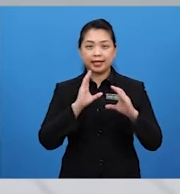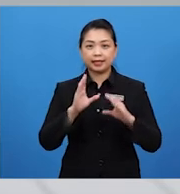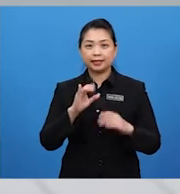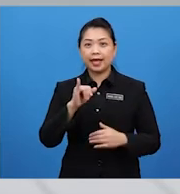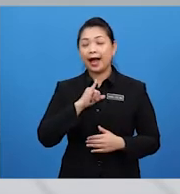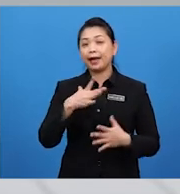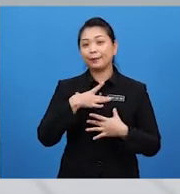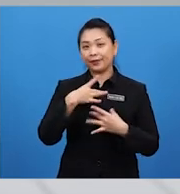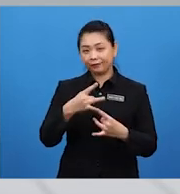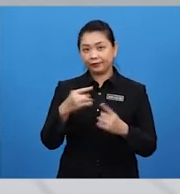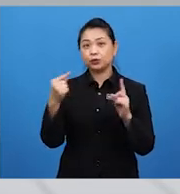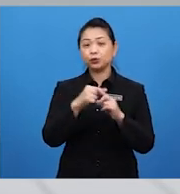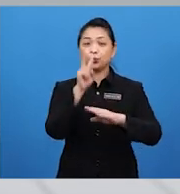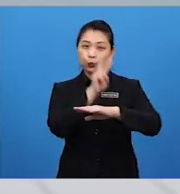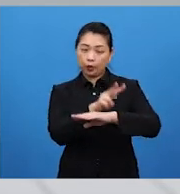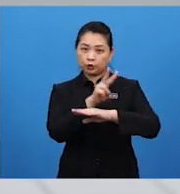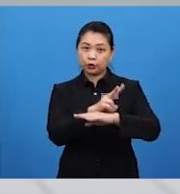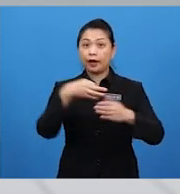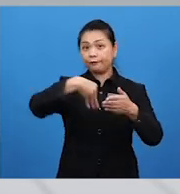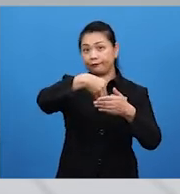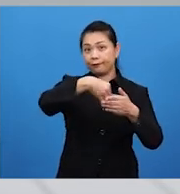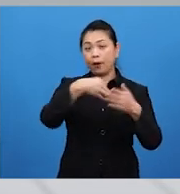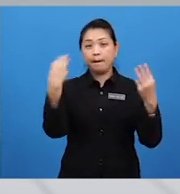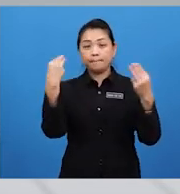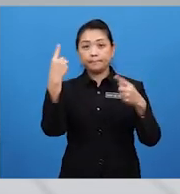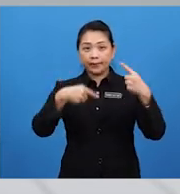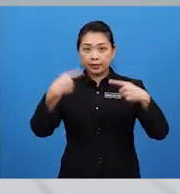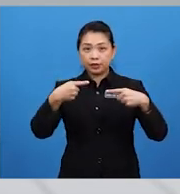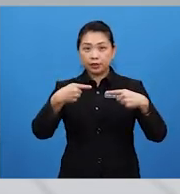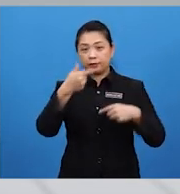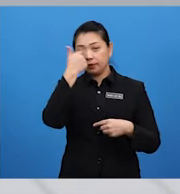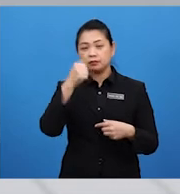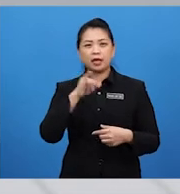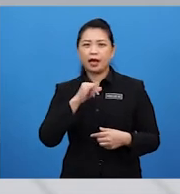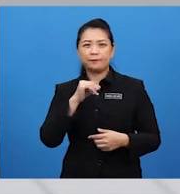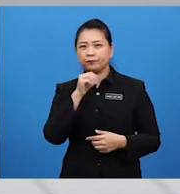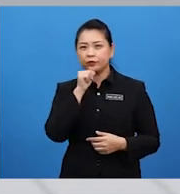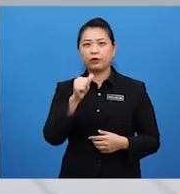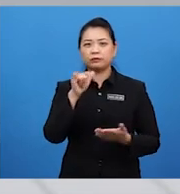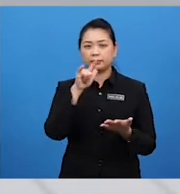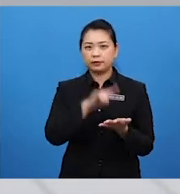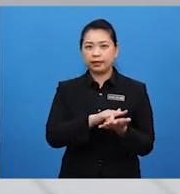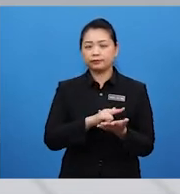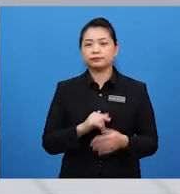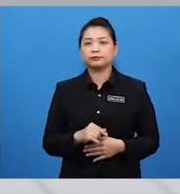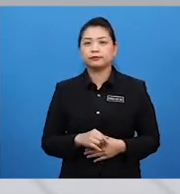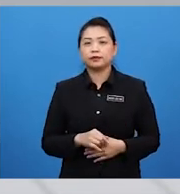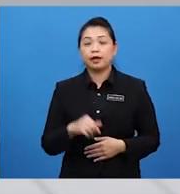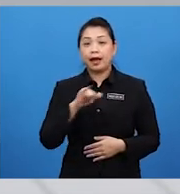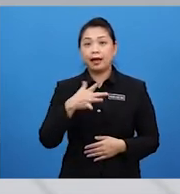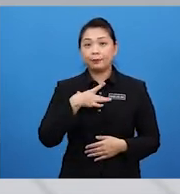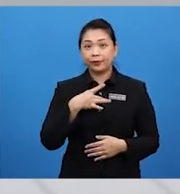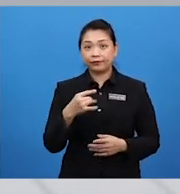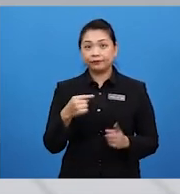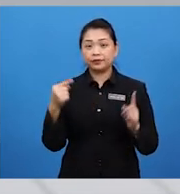I'd prefer to watch a football match Because I'm not that into playing I'd